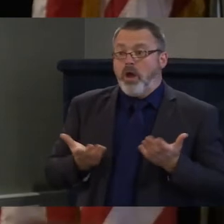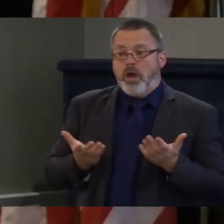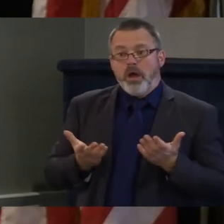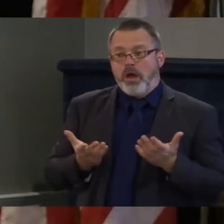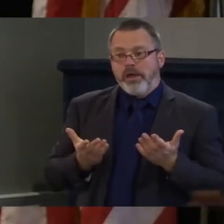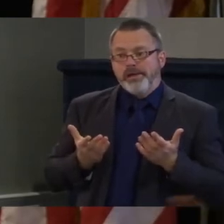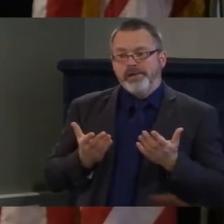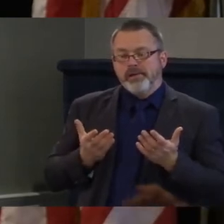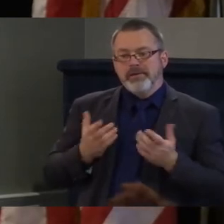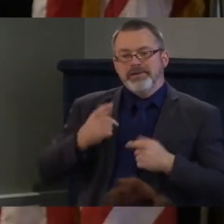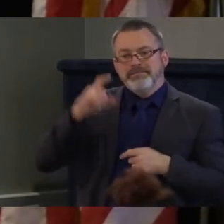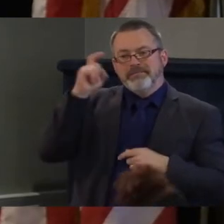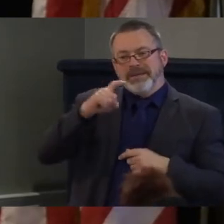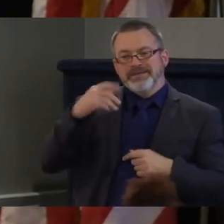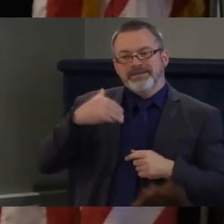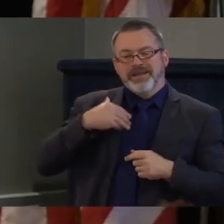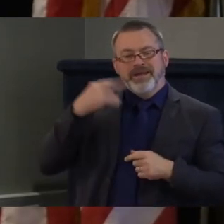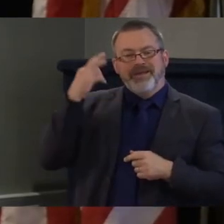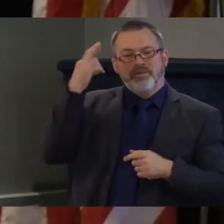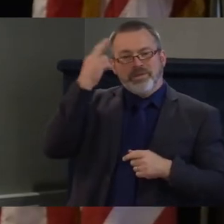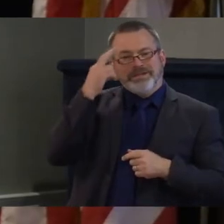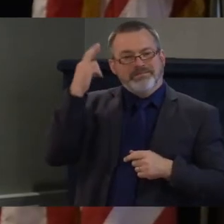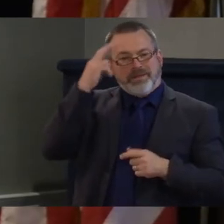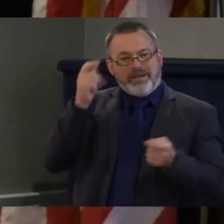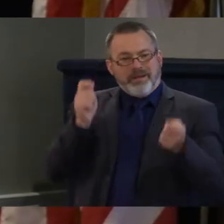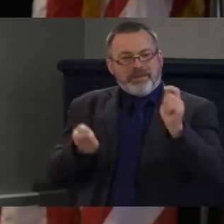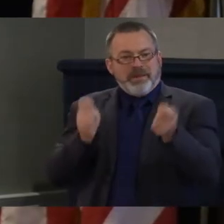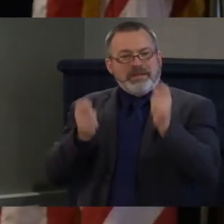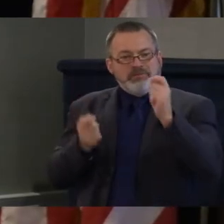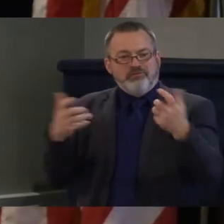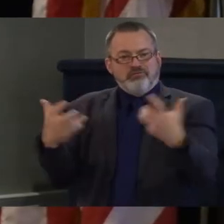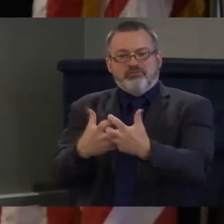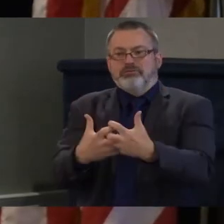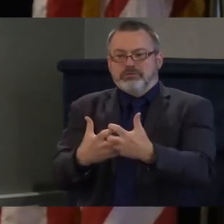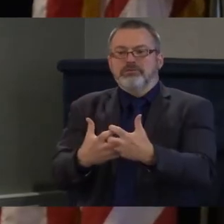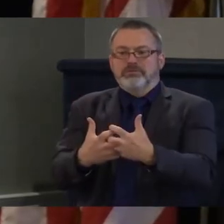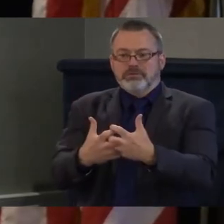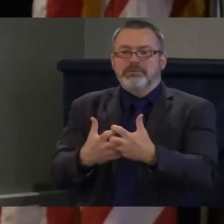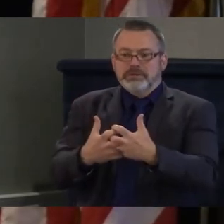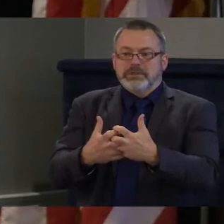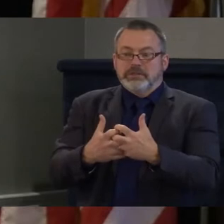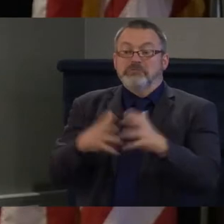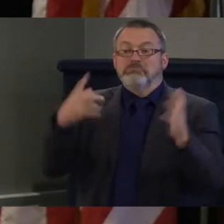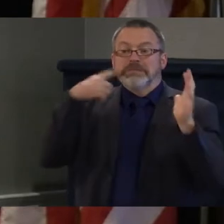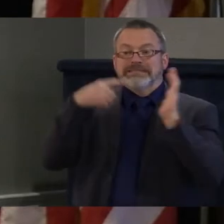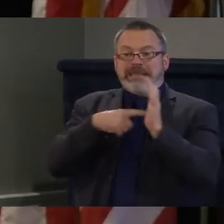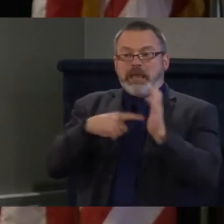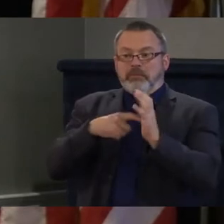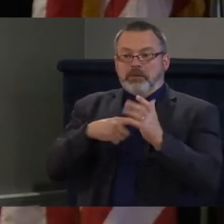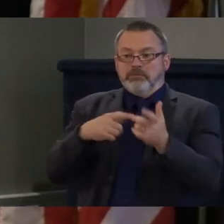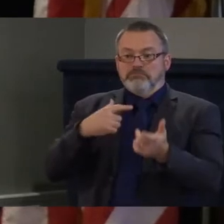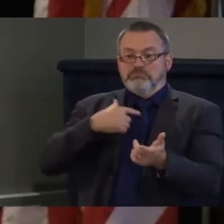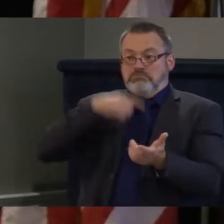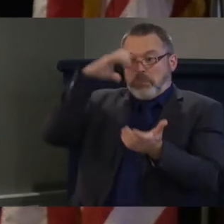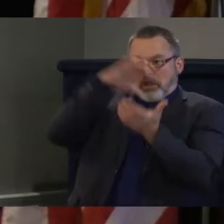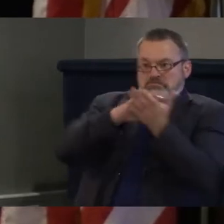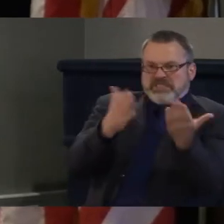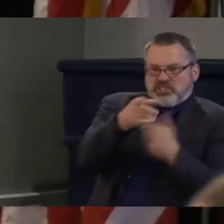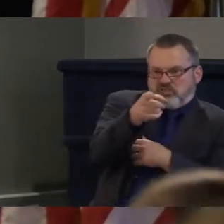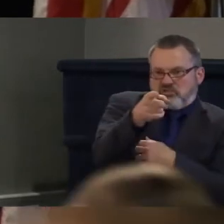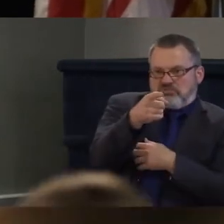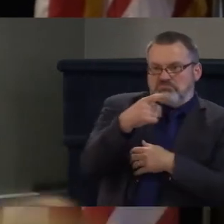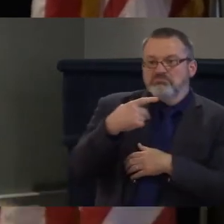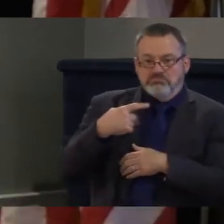of accommodations. So, as an example, my husband and I own a three-unit building in Burlington.